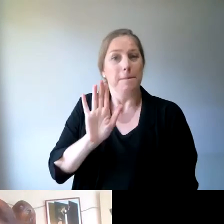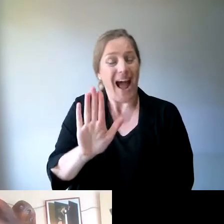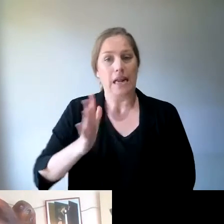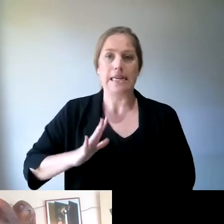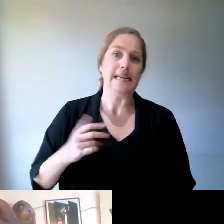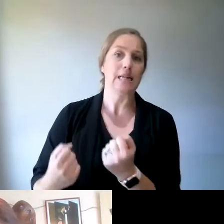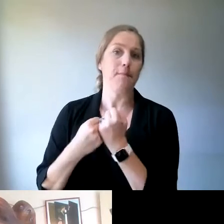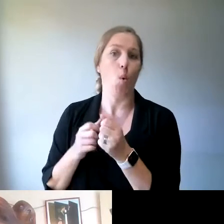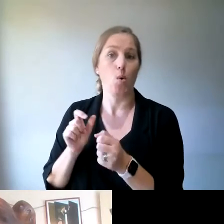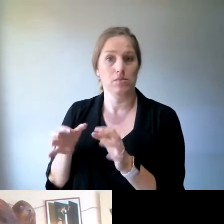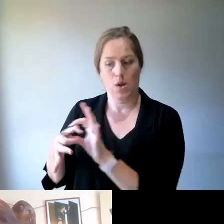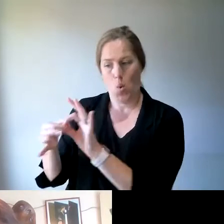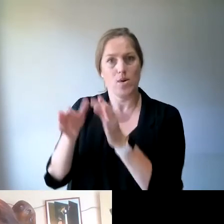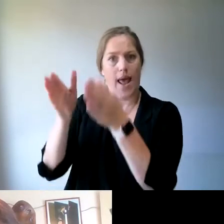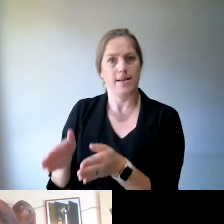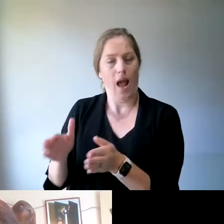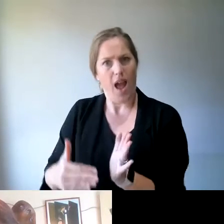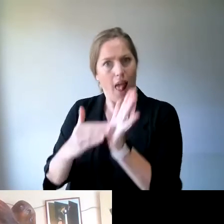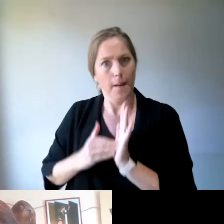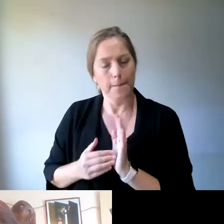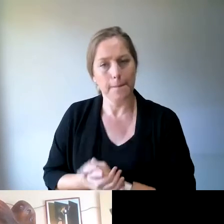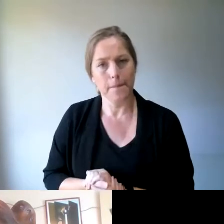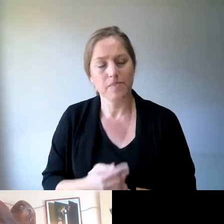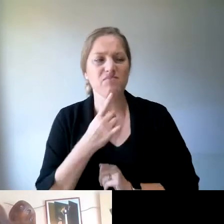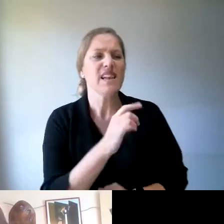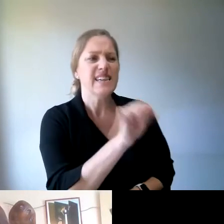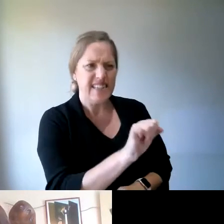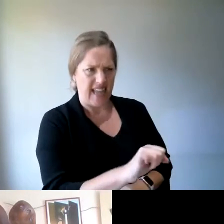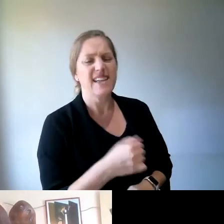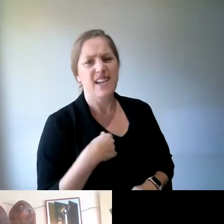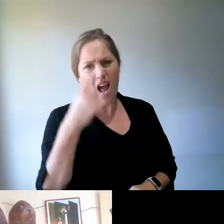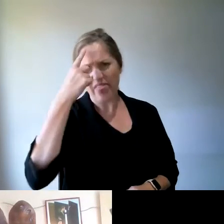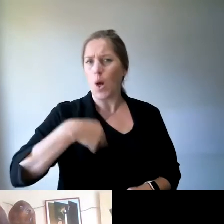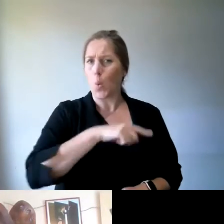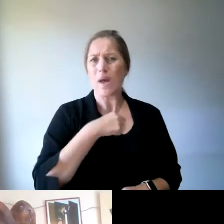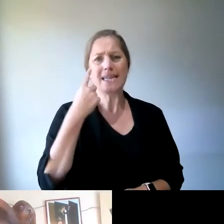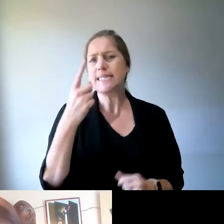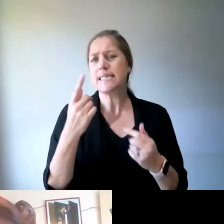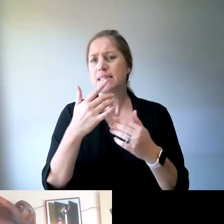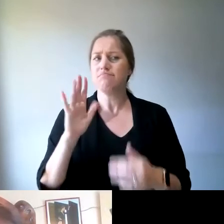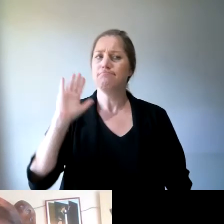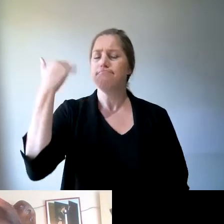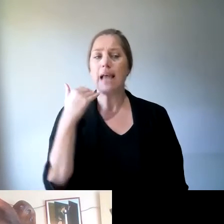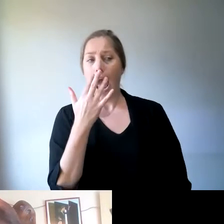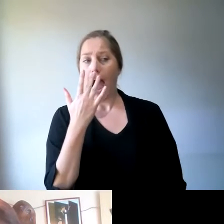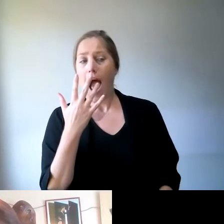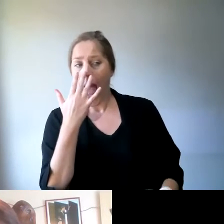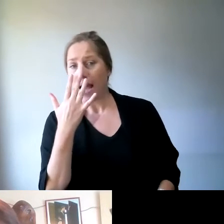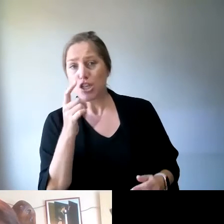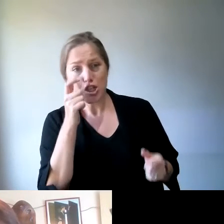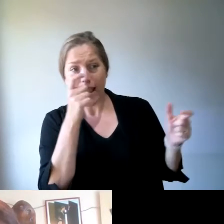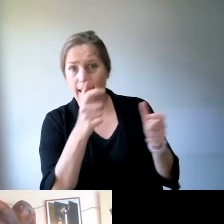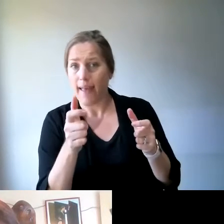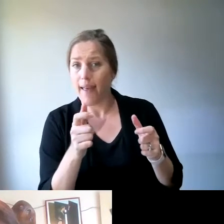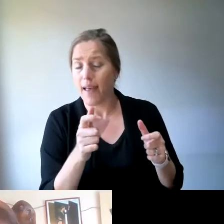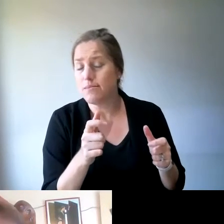Yeah. Yeah. And I think one of the issues we tend to see in the aged care system is, as you correctly identified, there is no dedicated